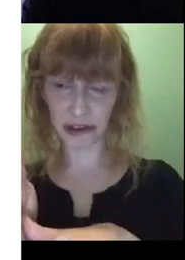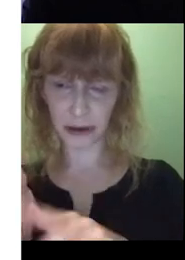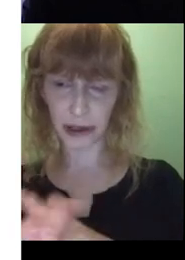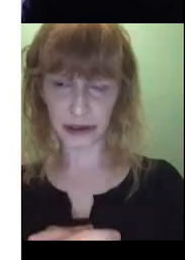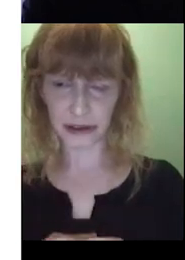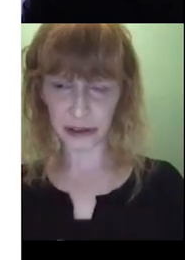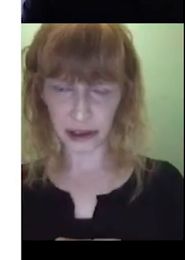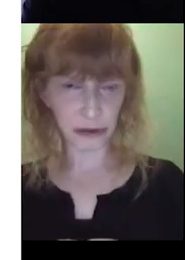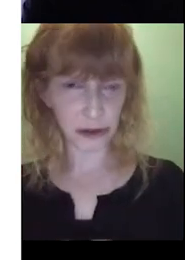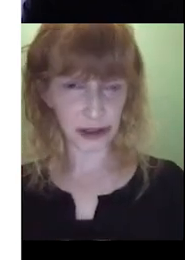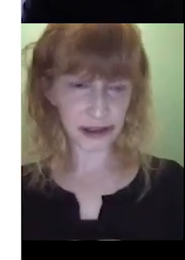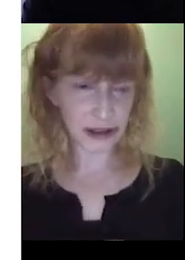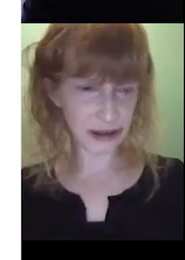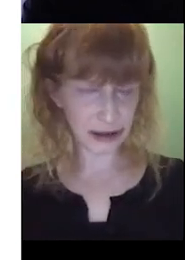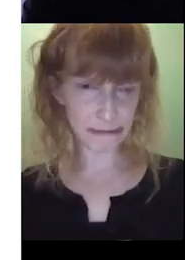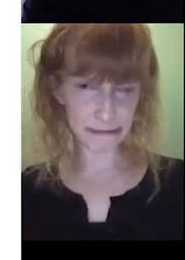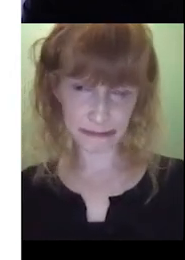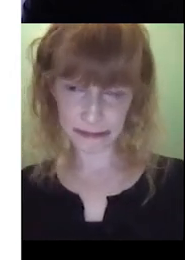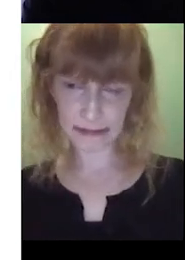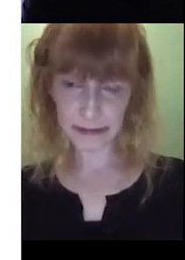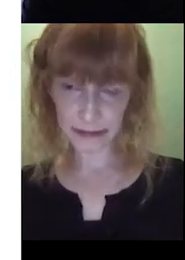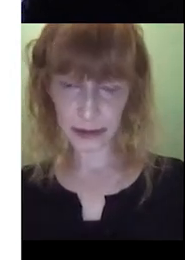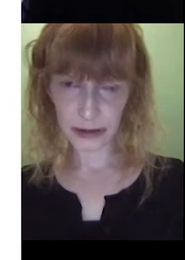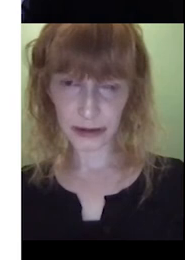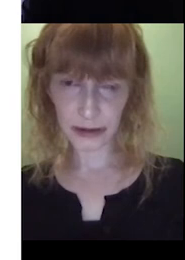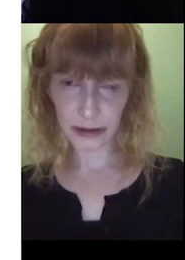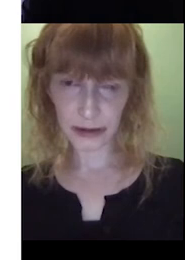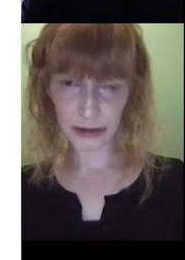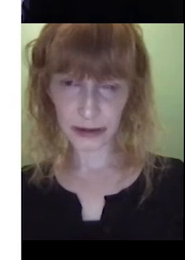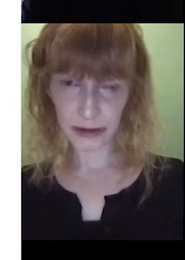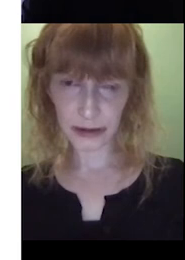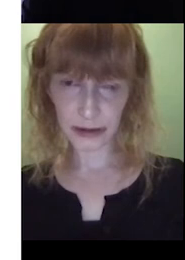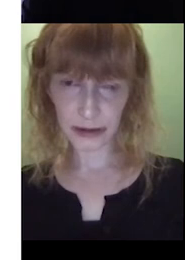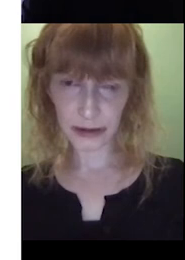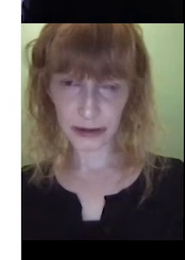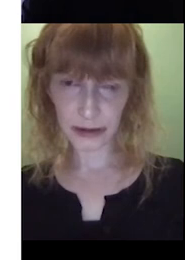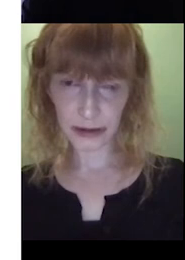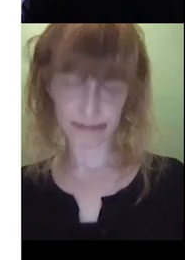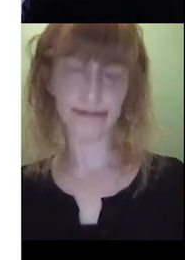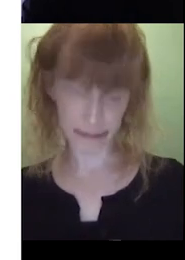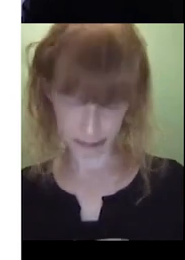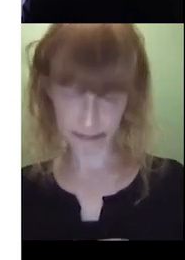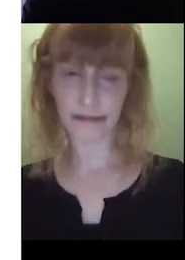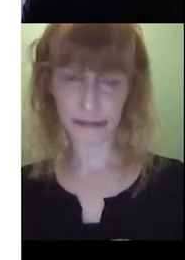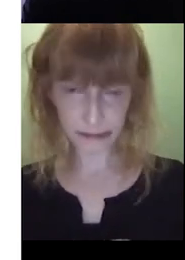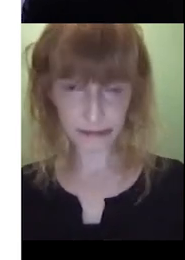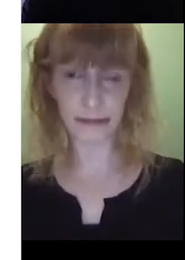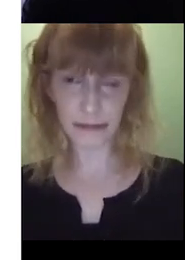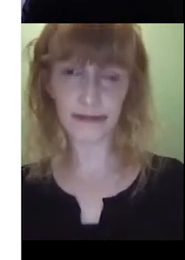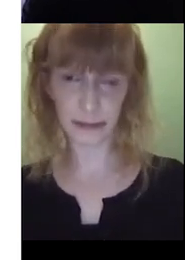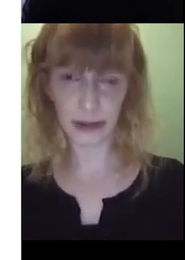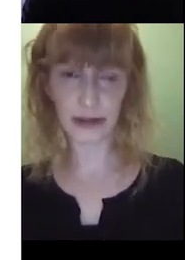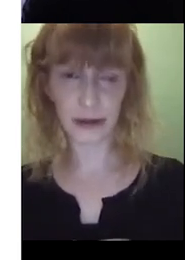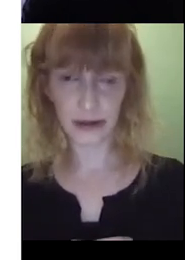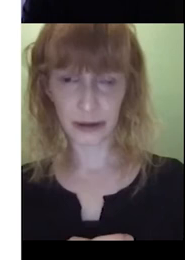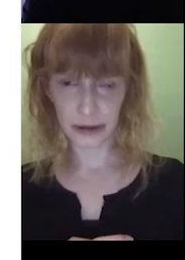clock and time? Like we interchange? Yeah. Again, I'd be thinking about the language level of the child that you're reading this with. You